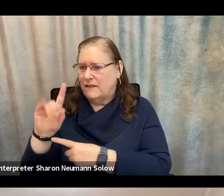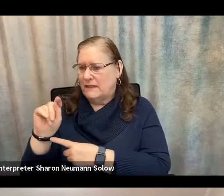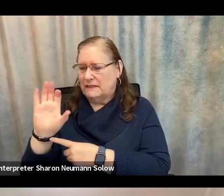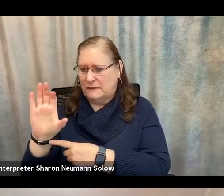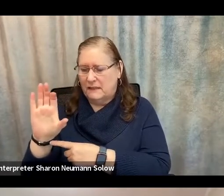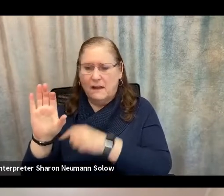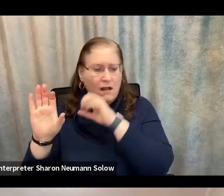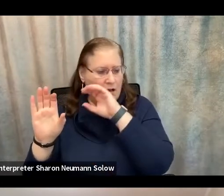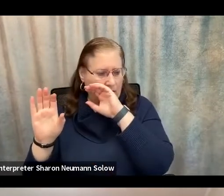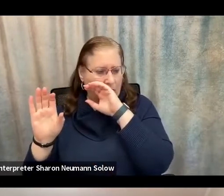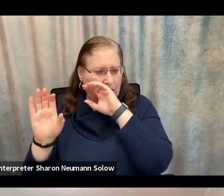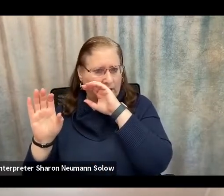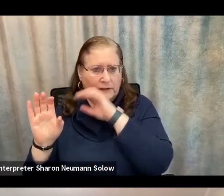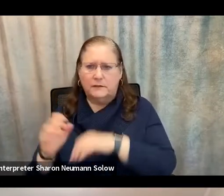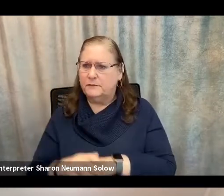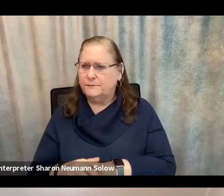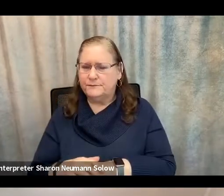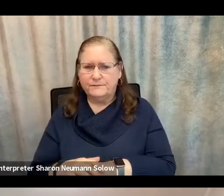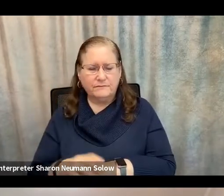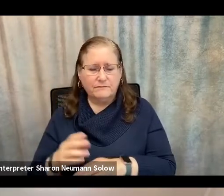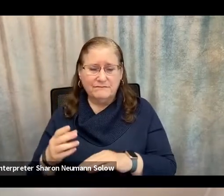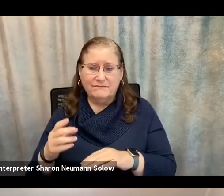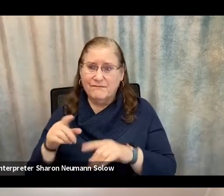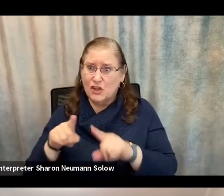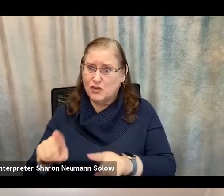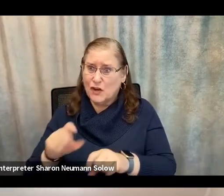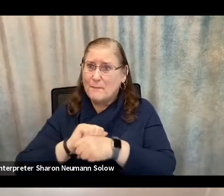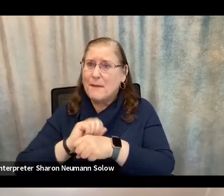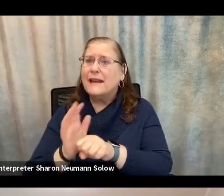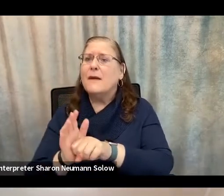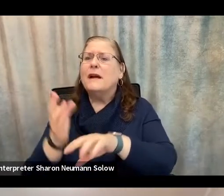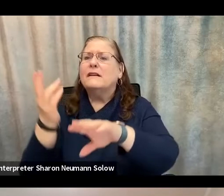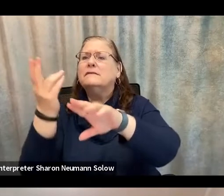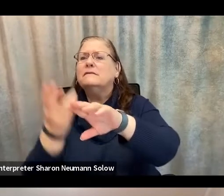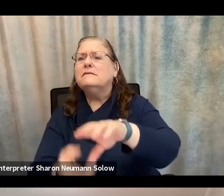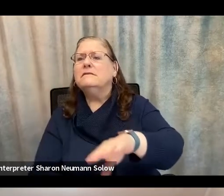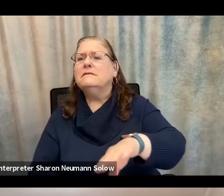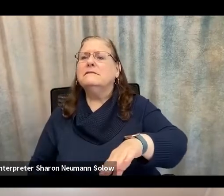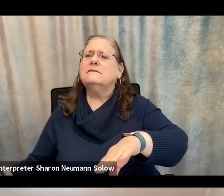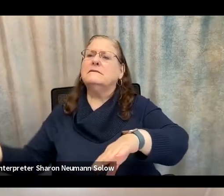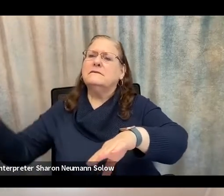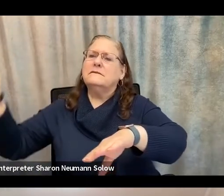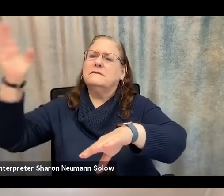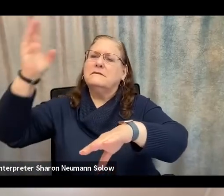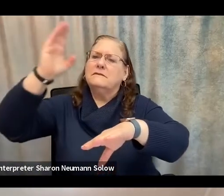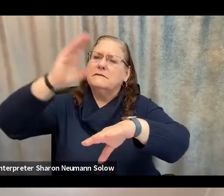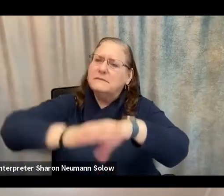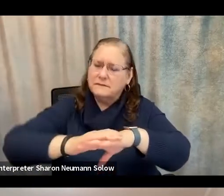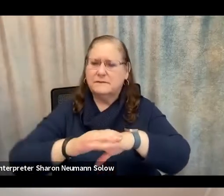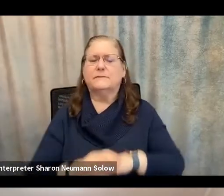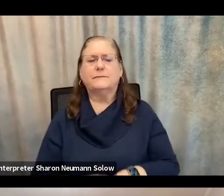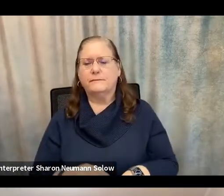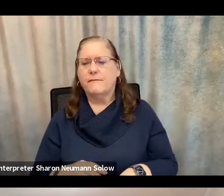They really, really surged during the pandemic. From April through May of 2020,